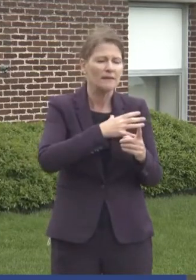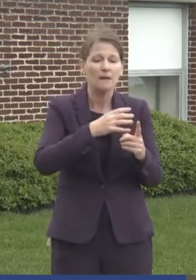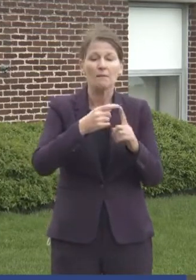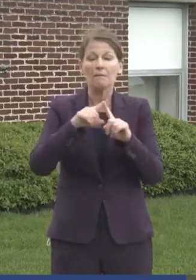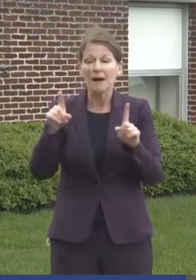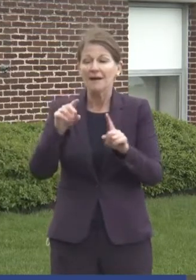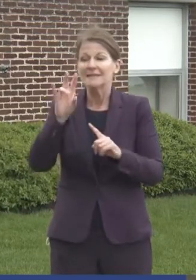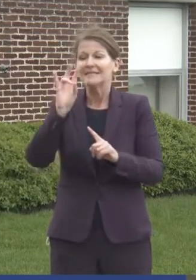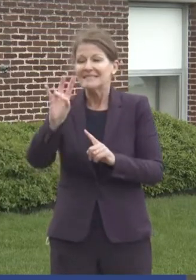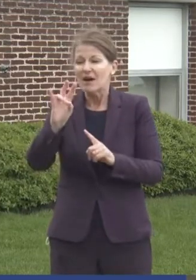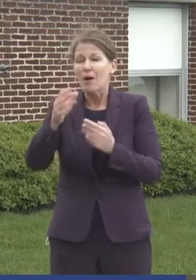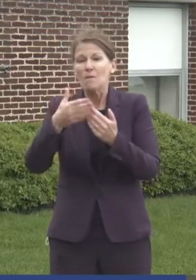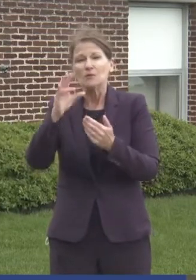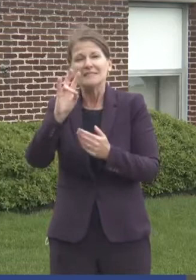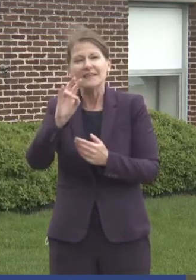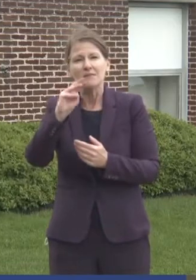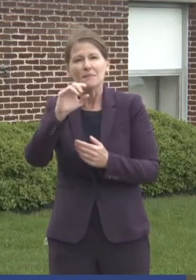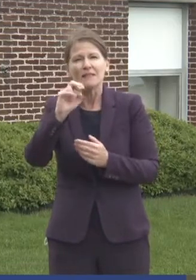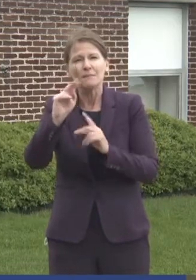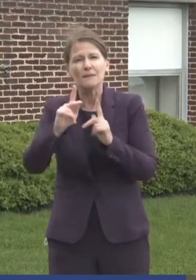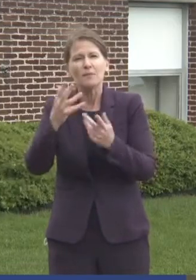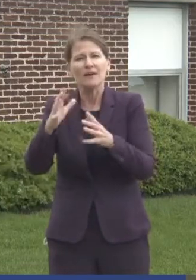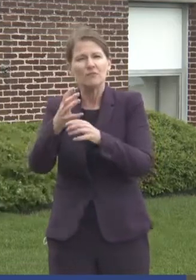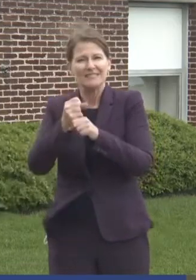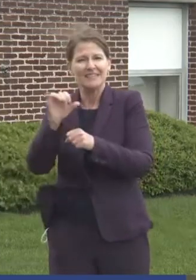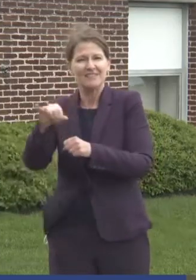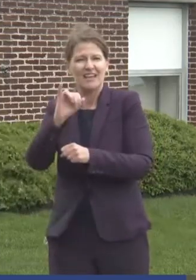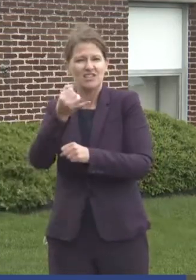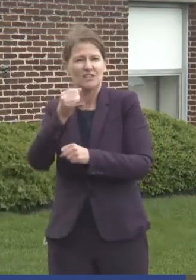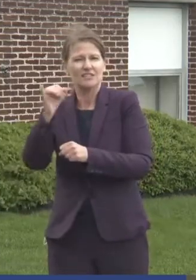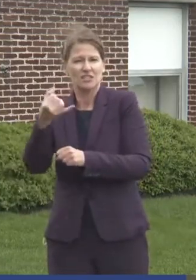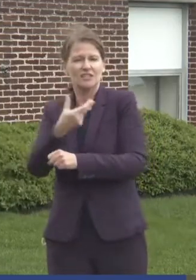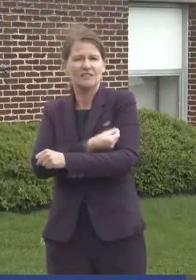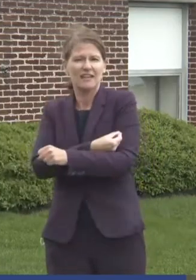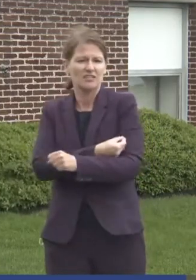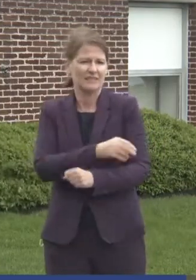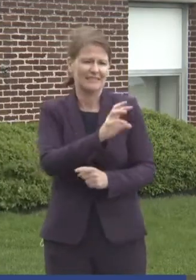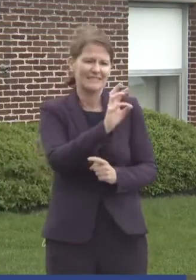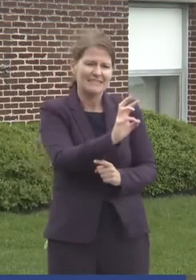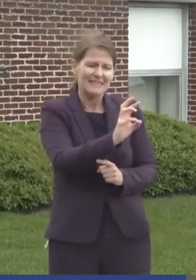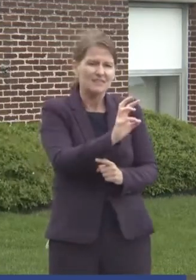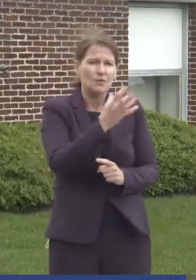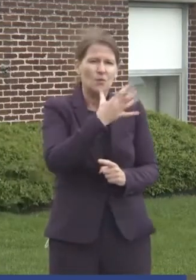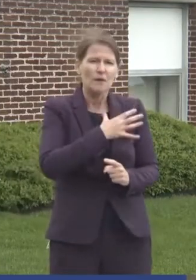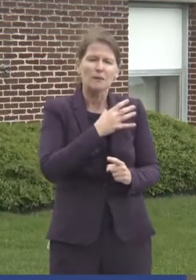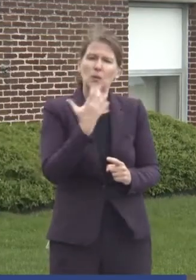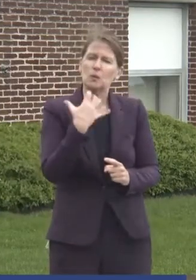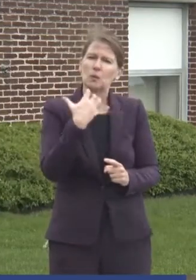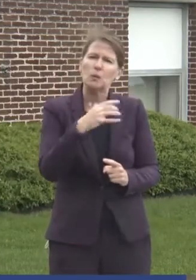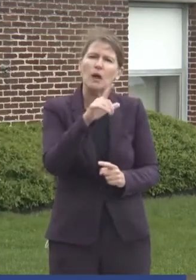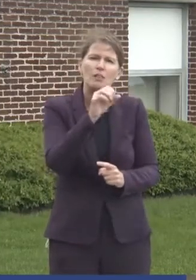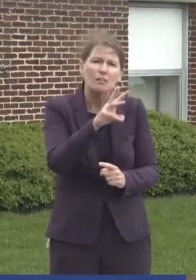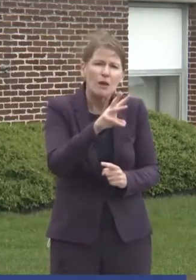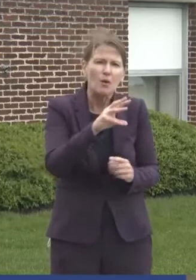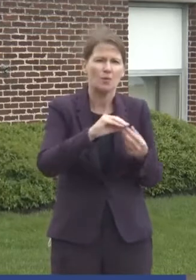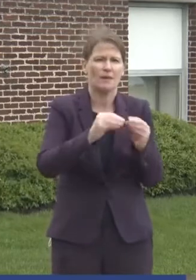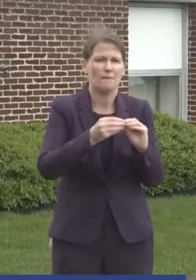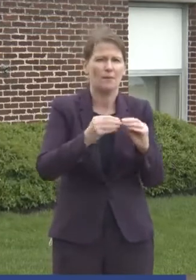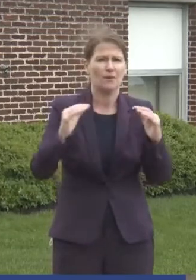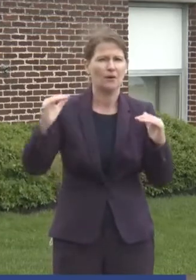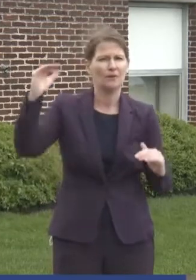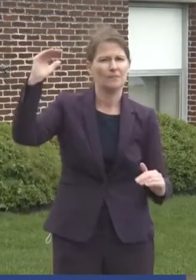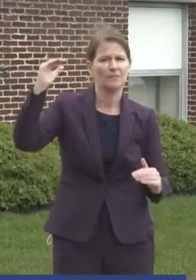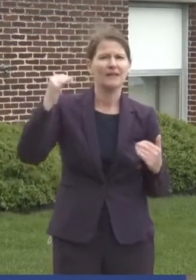people that have received the Johnson and Johnson vaccine. This is an extremely low number. At this